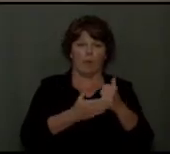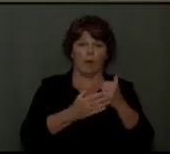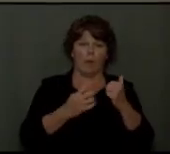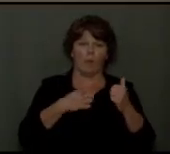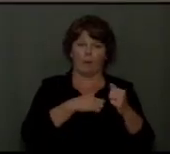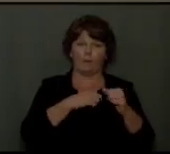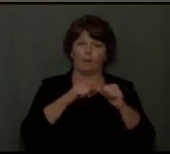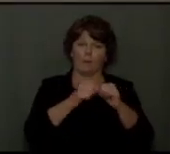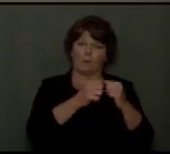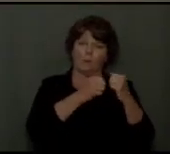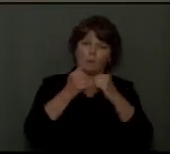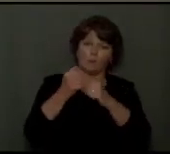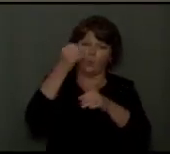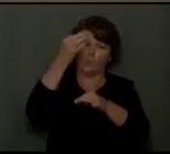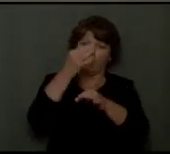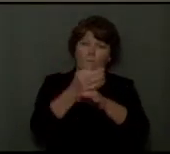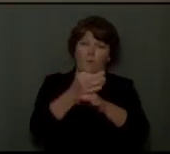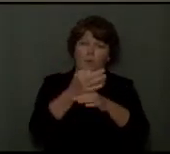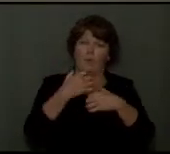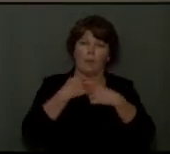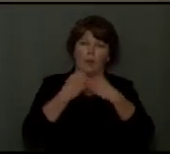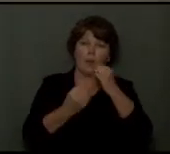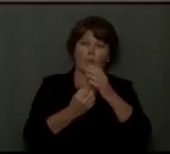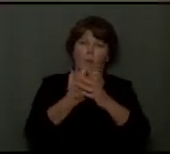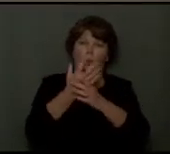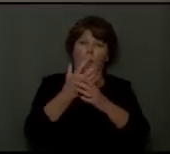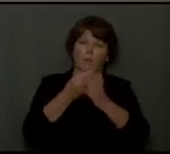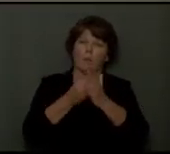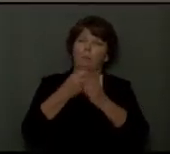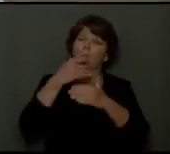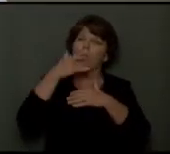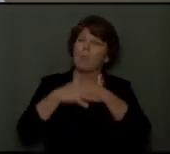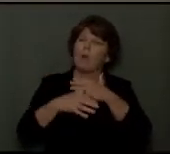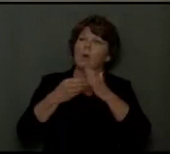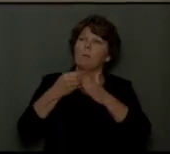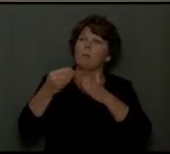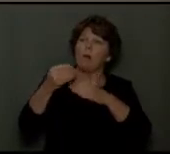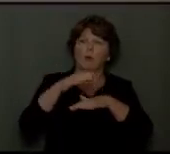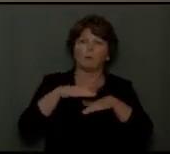and healthy in our growth as His blood-bought children.